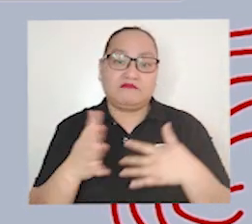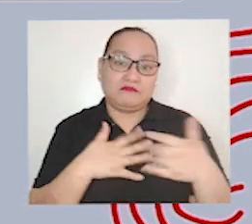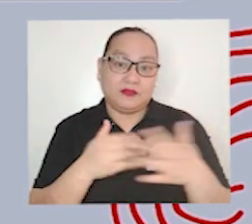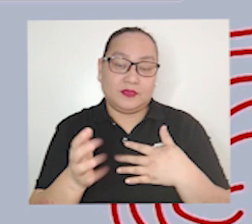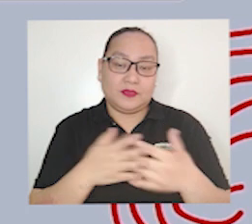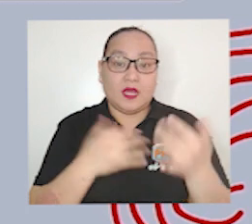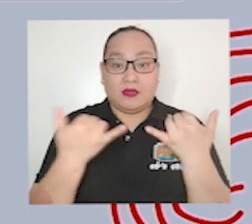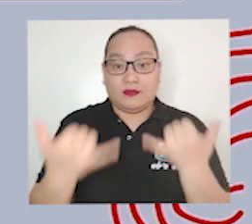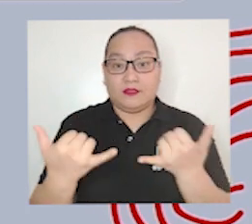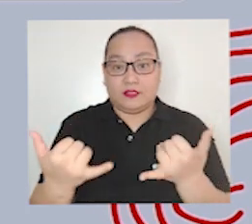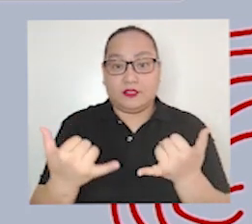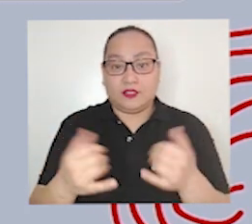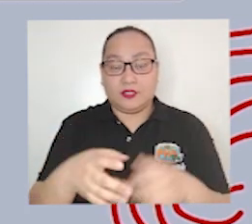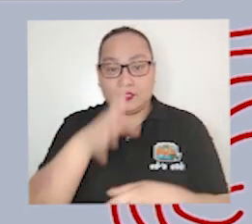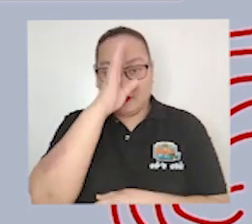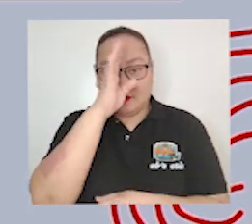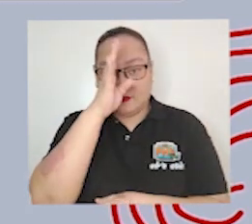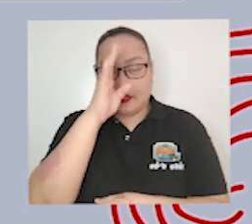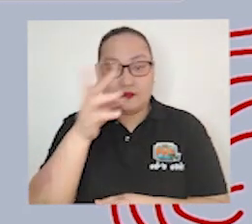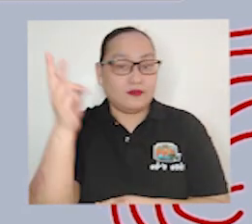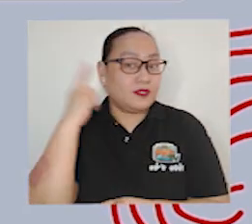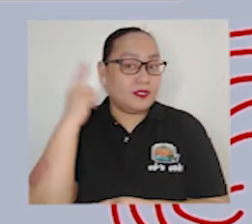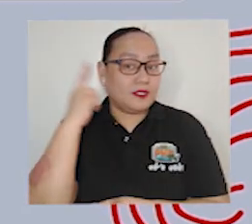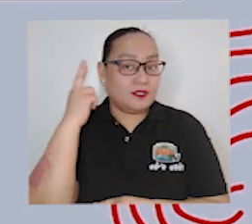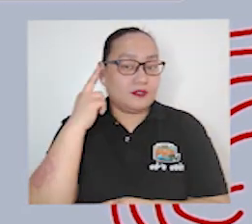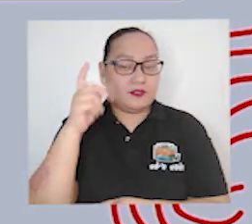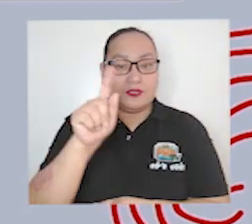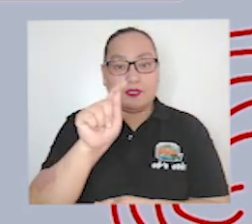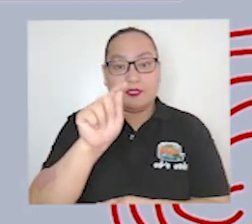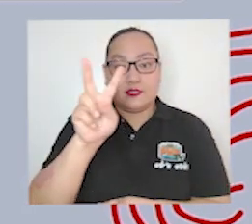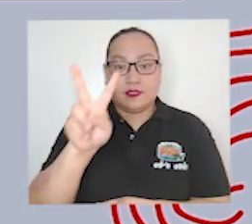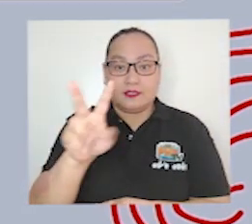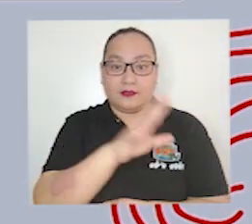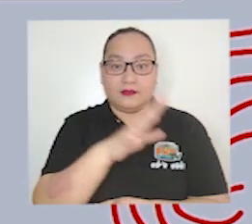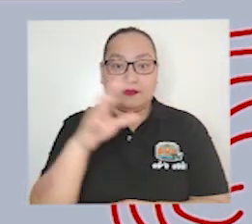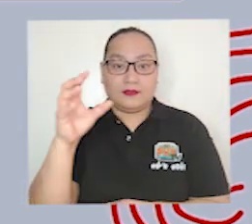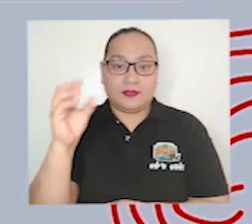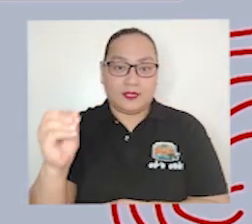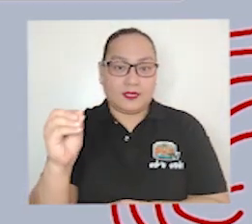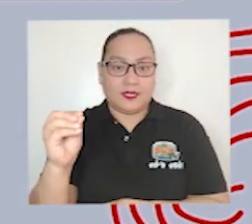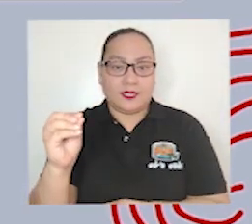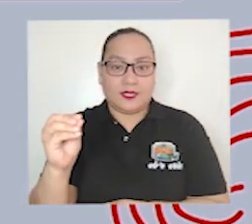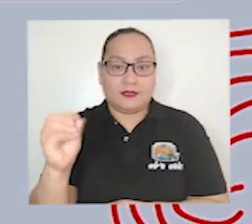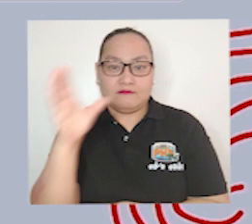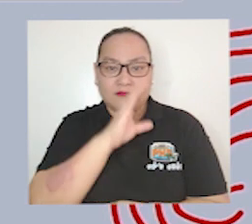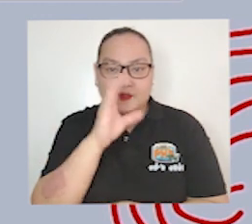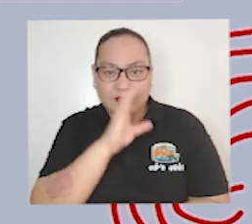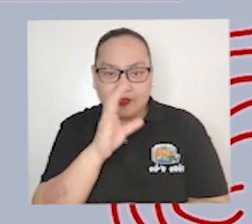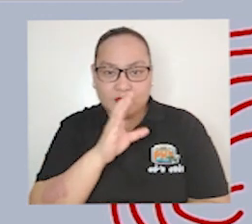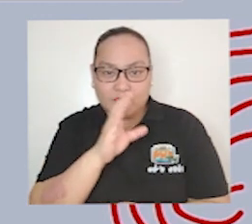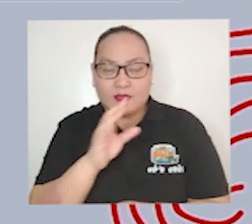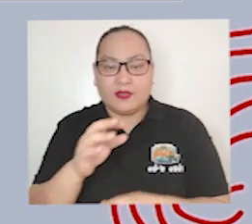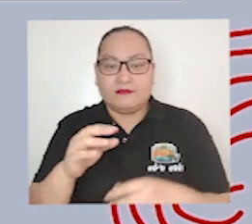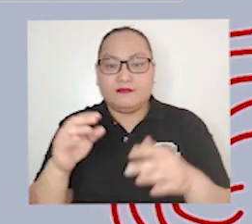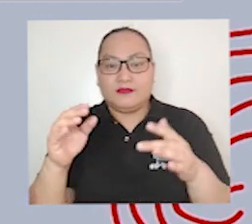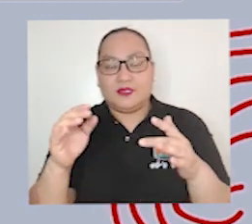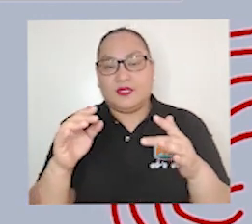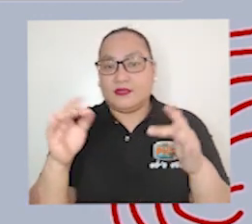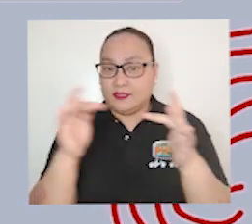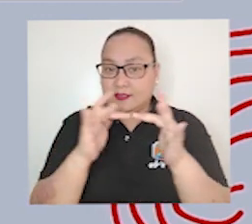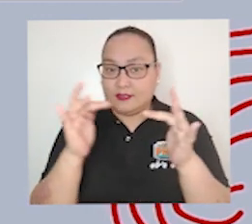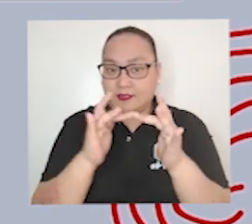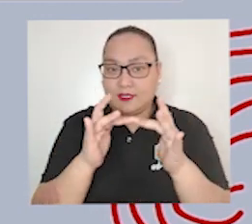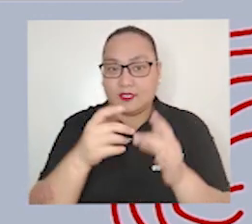due to the invention of the radio television and the most sought after internet in the